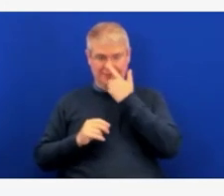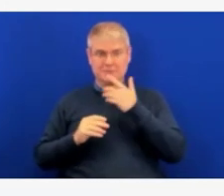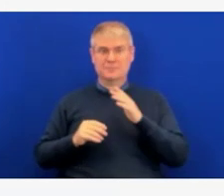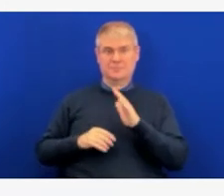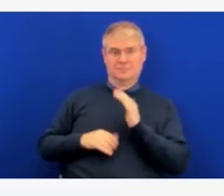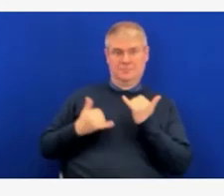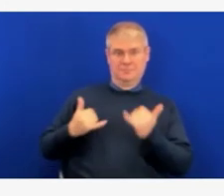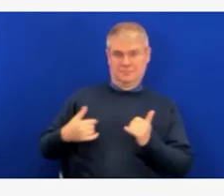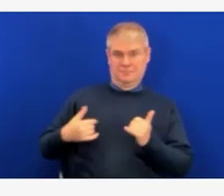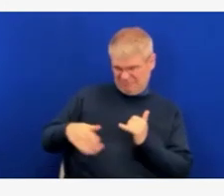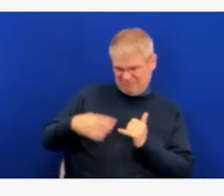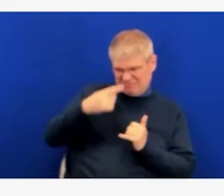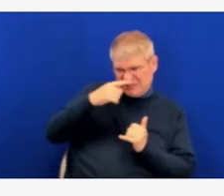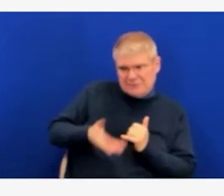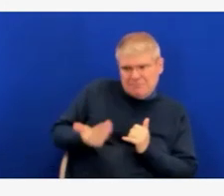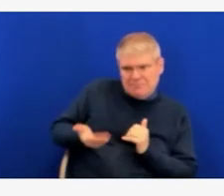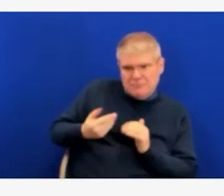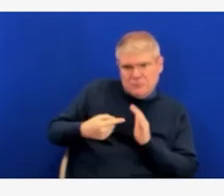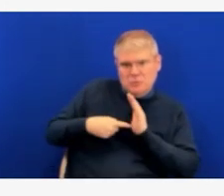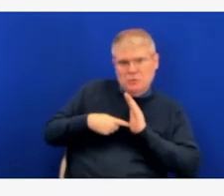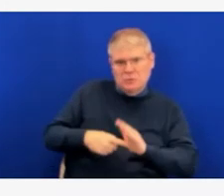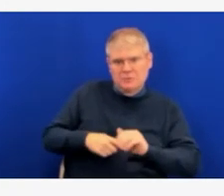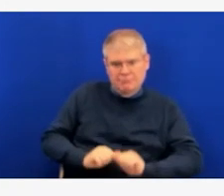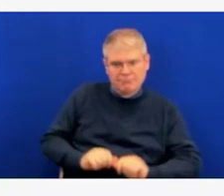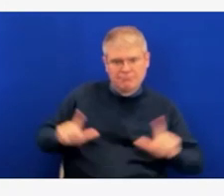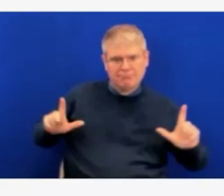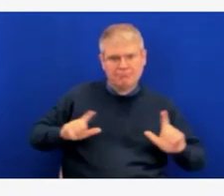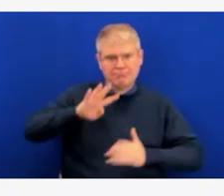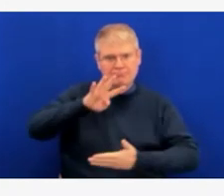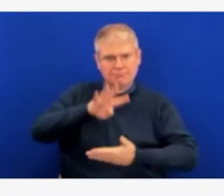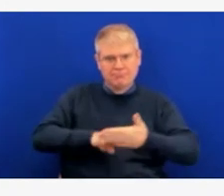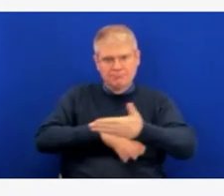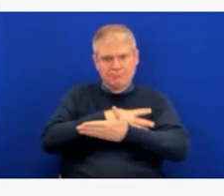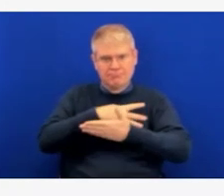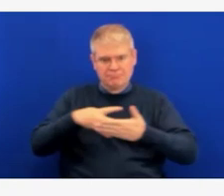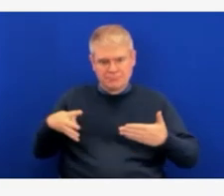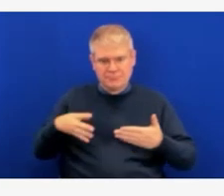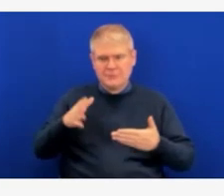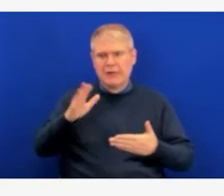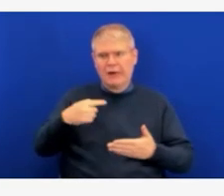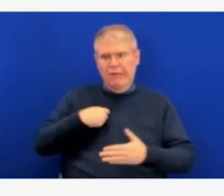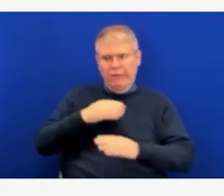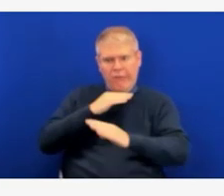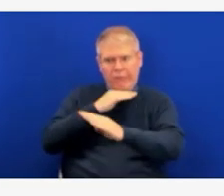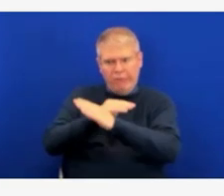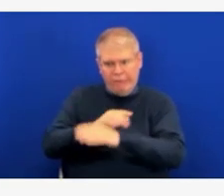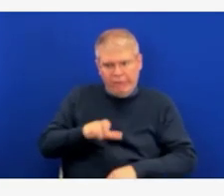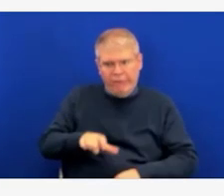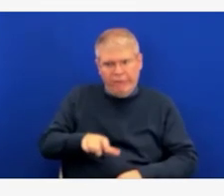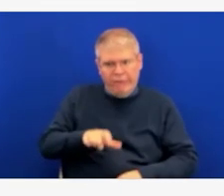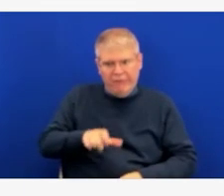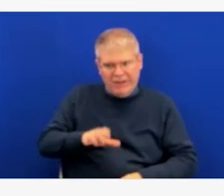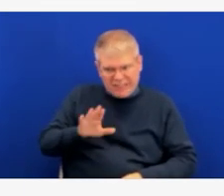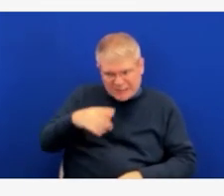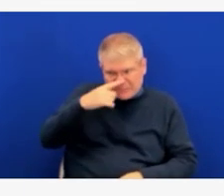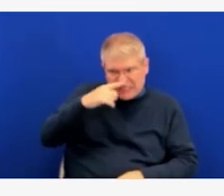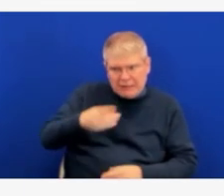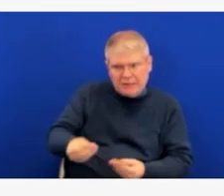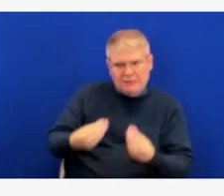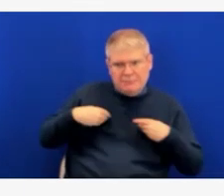Nikki, I do not have sharing permissions. Do you think you could display the graph? Oh,